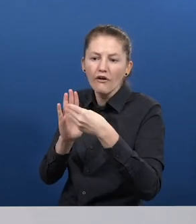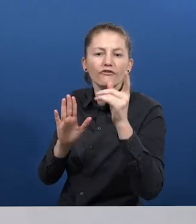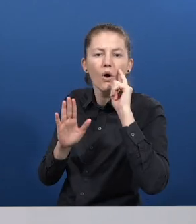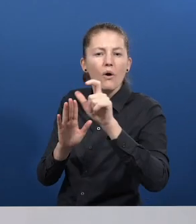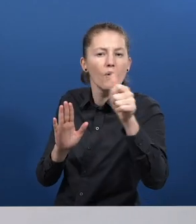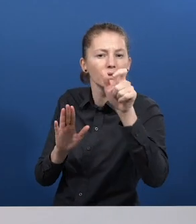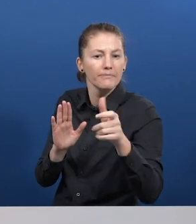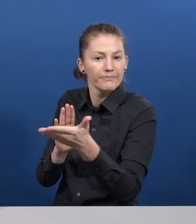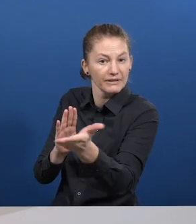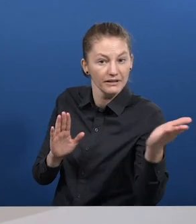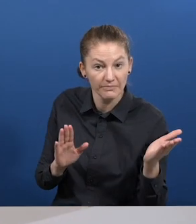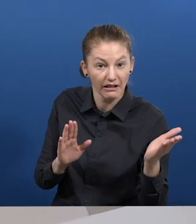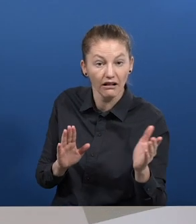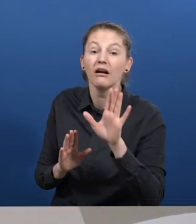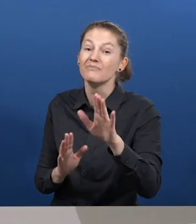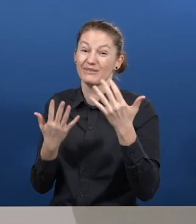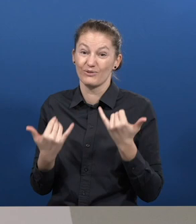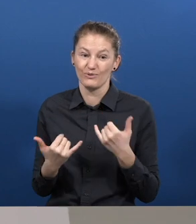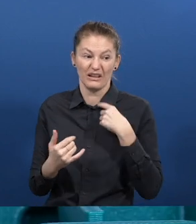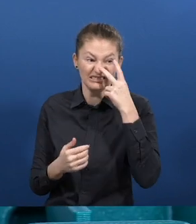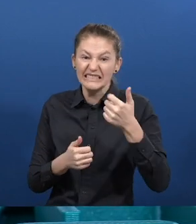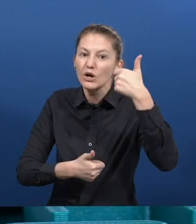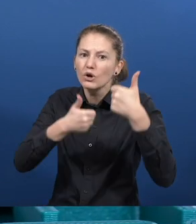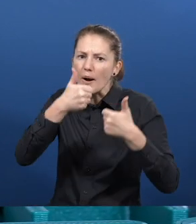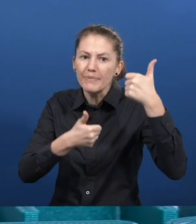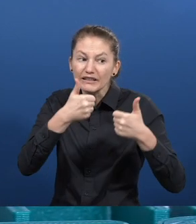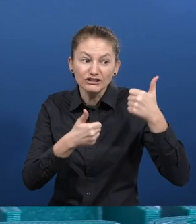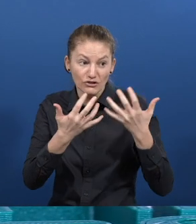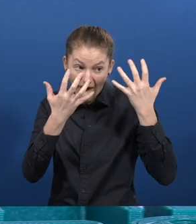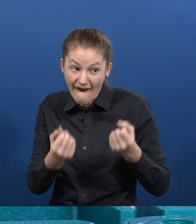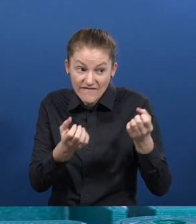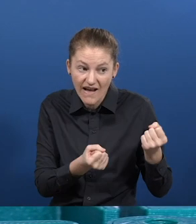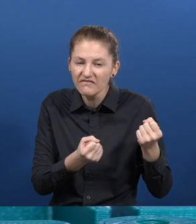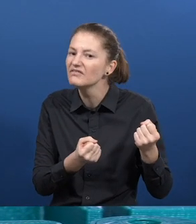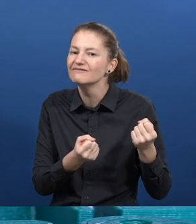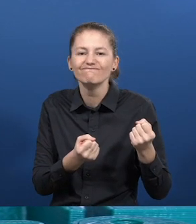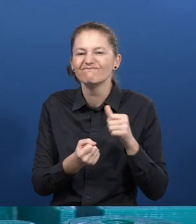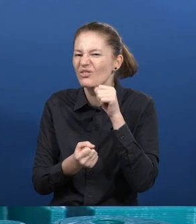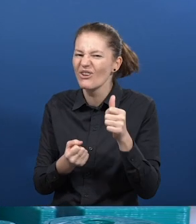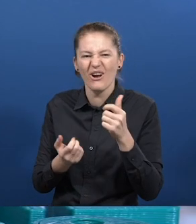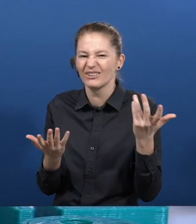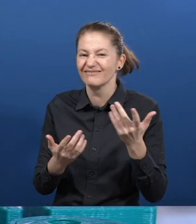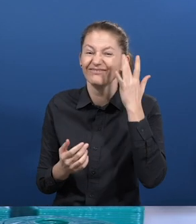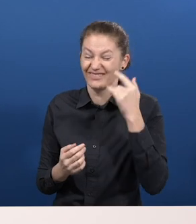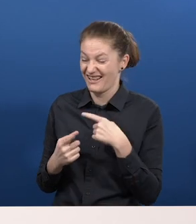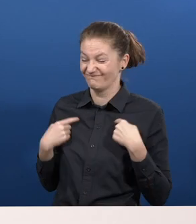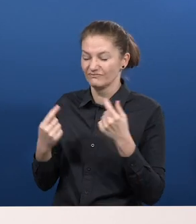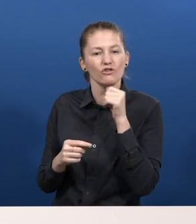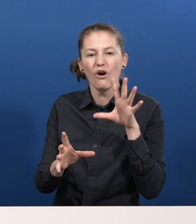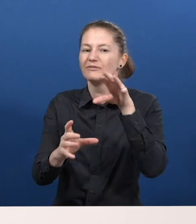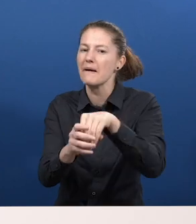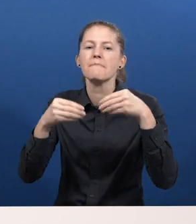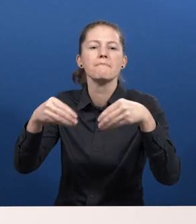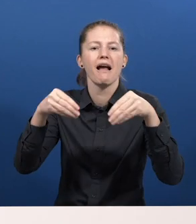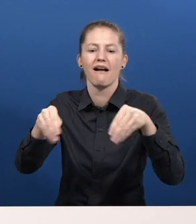And today, do we have competition in these issues? Well, not too much, because we are not part of the market for technical aids,